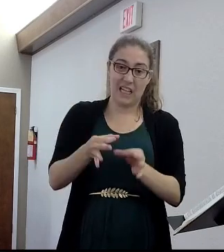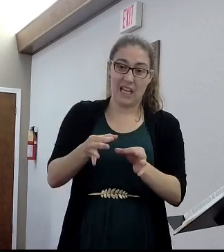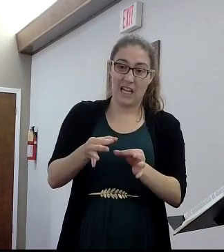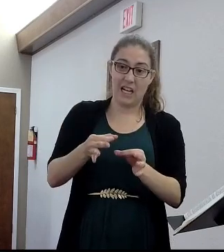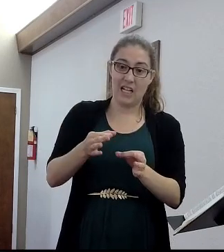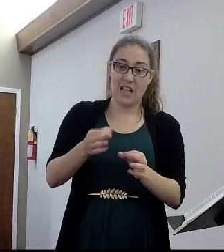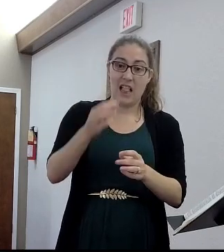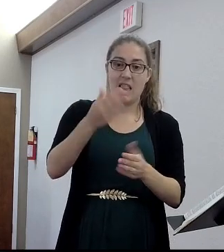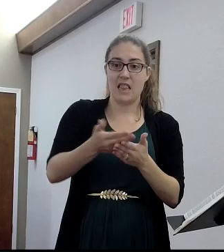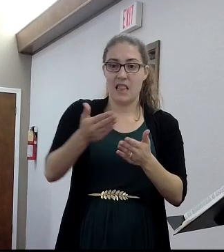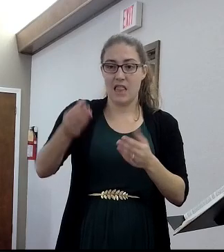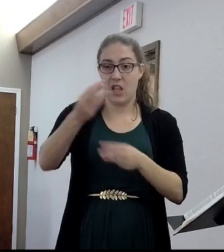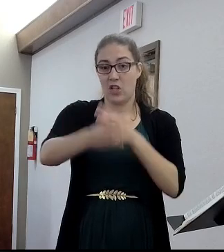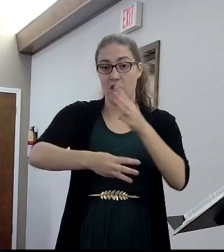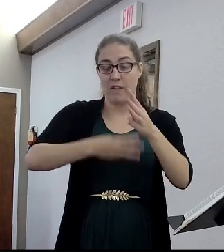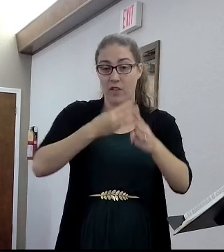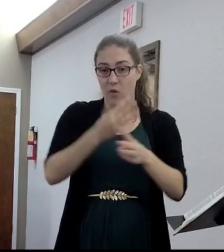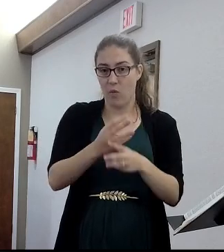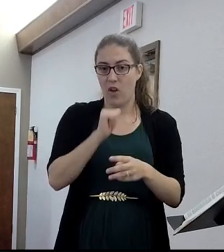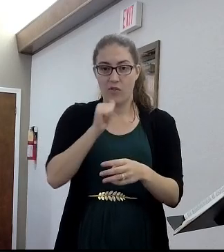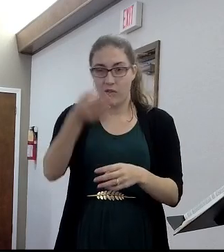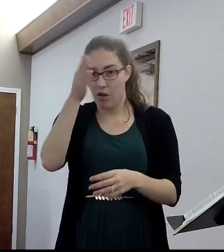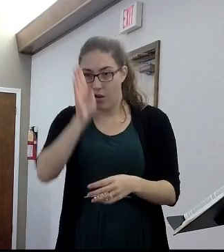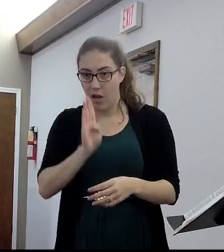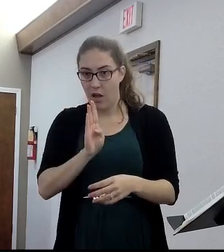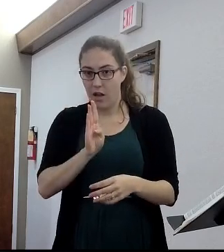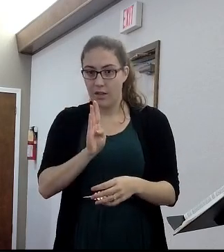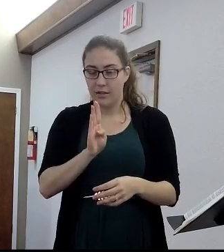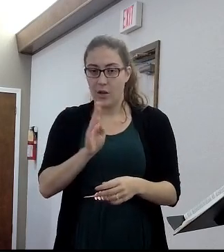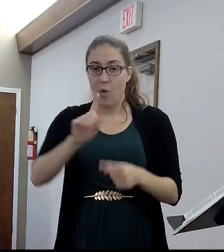happen and the screws begin to tighten because they'll always tighten.